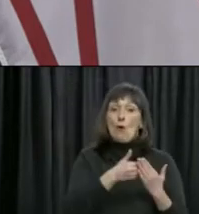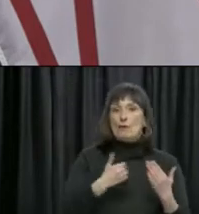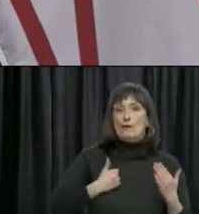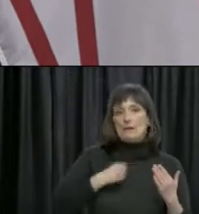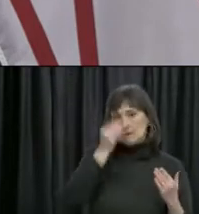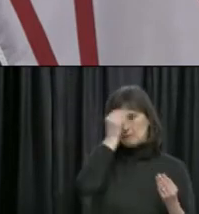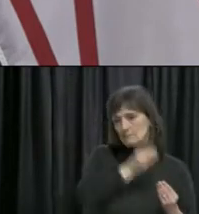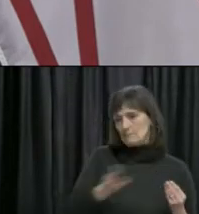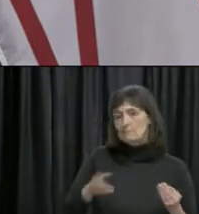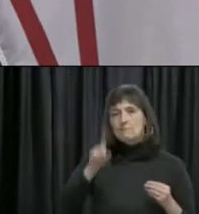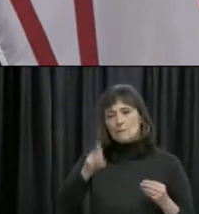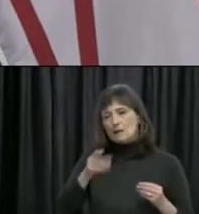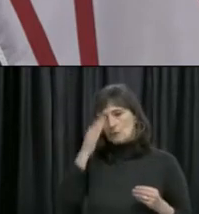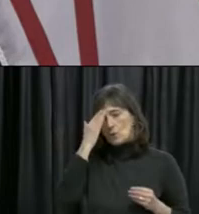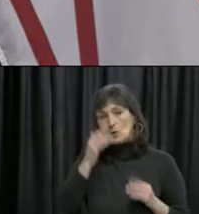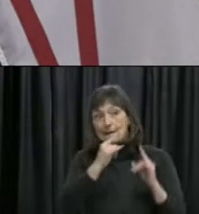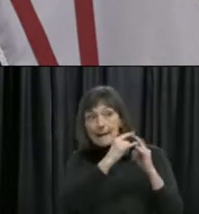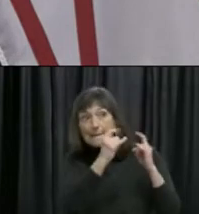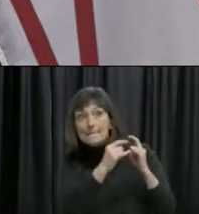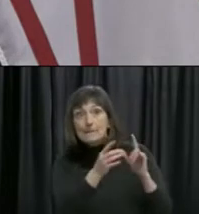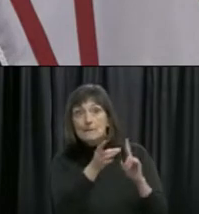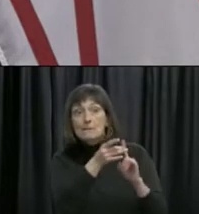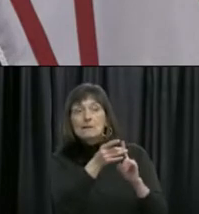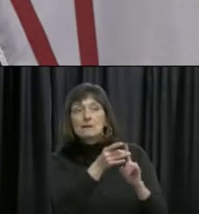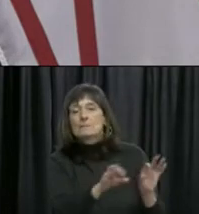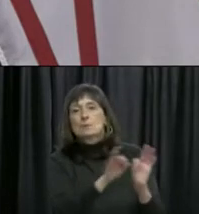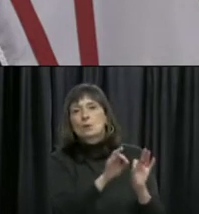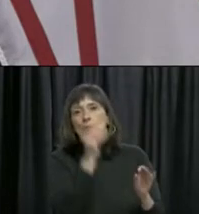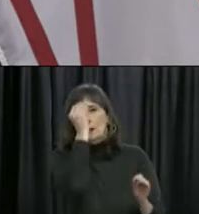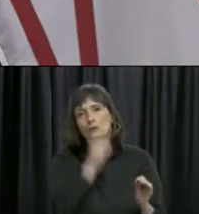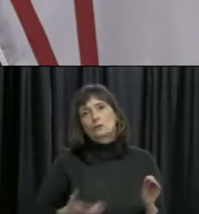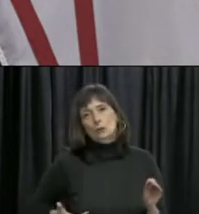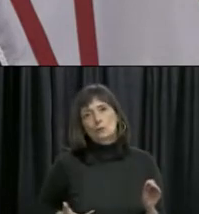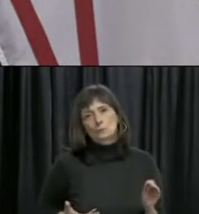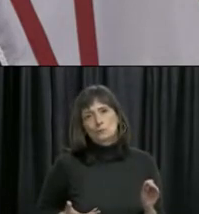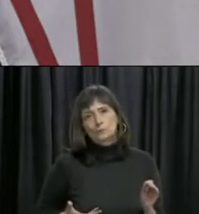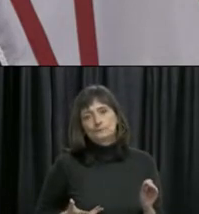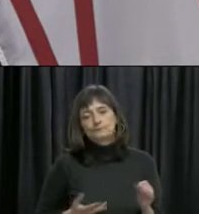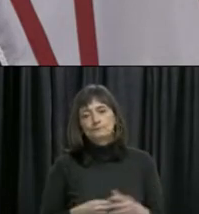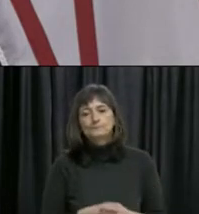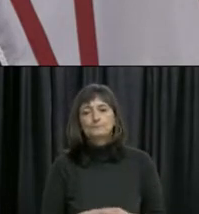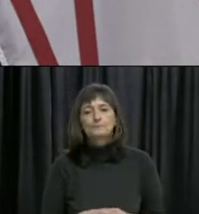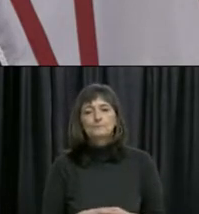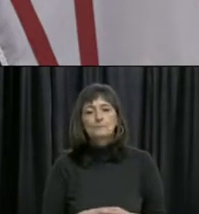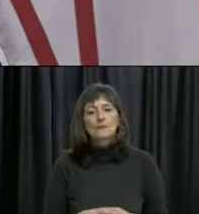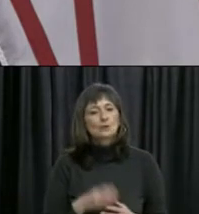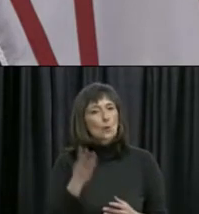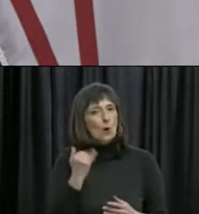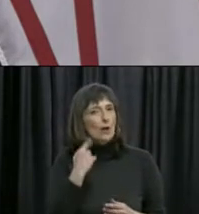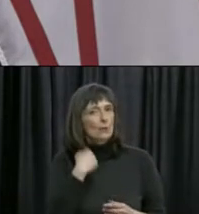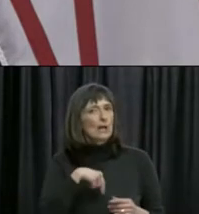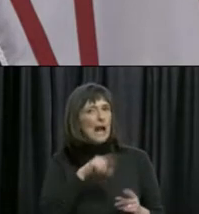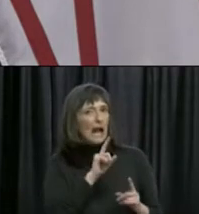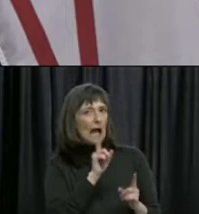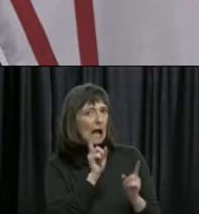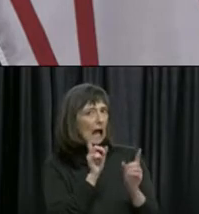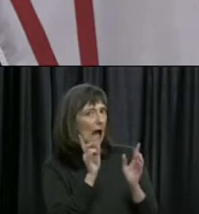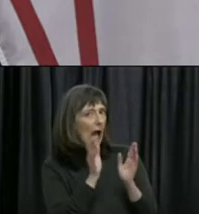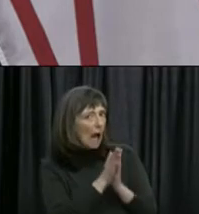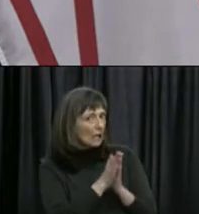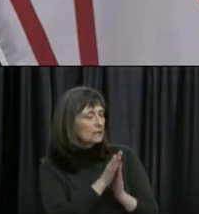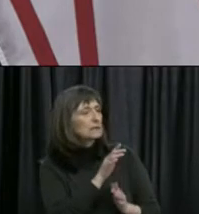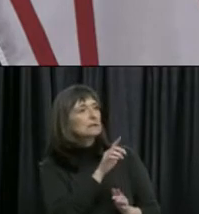seeing connections to any camps or anything like that, would be important to know that. So that's why we're asking people to